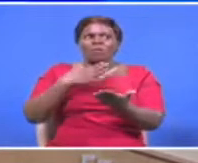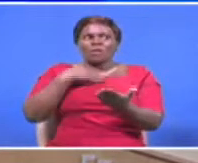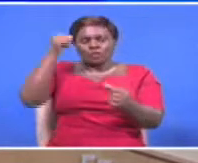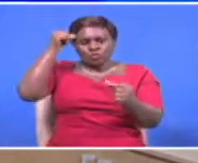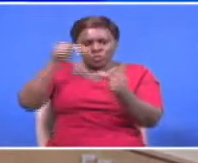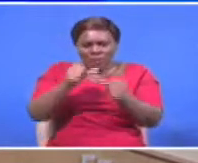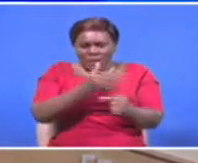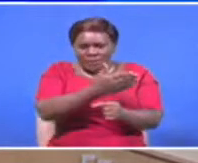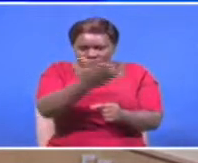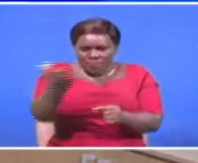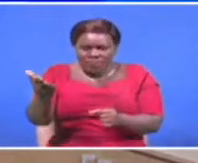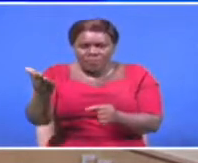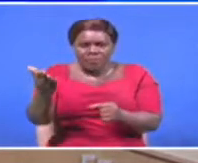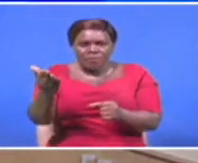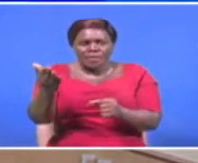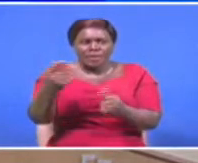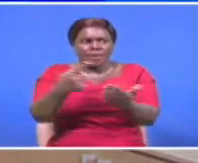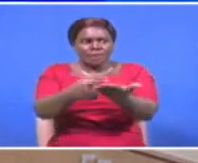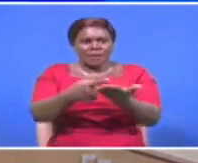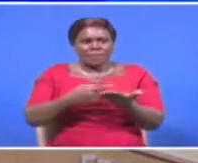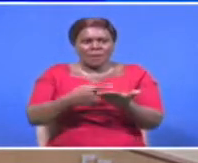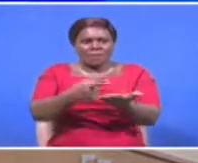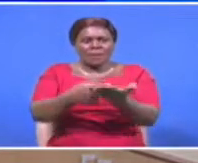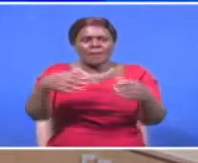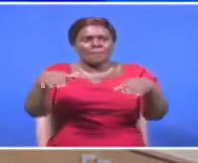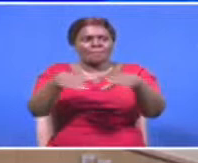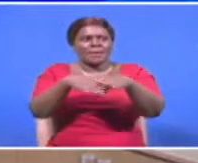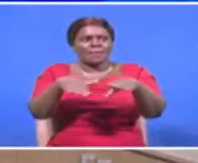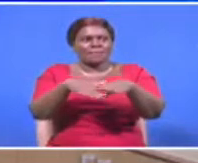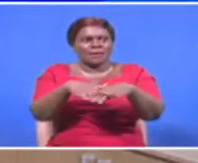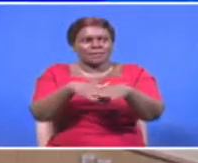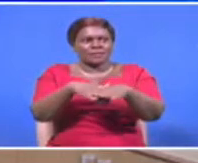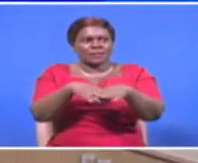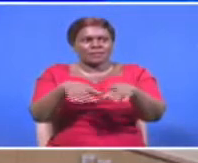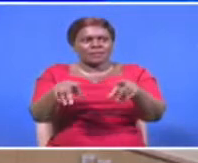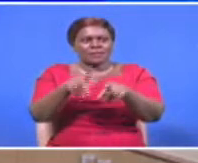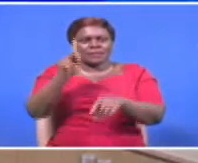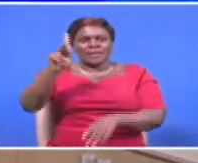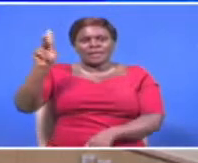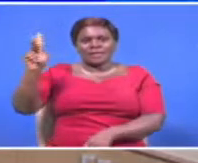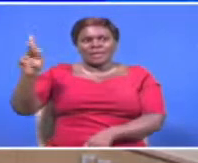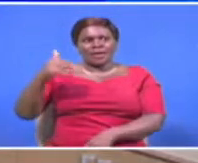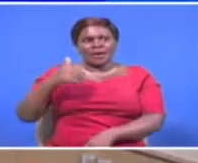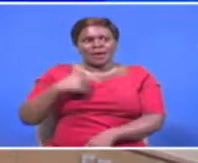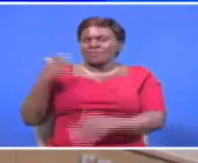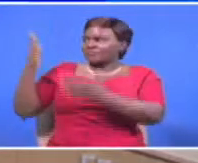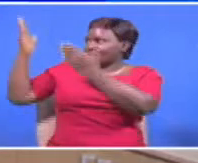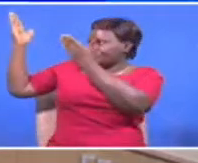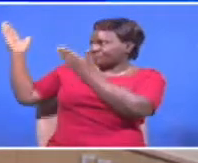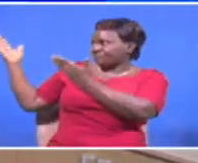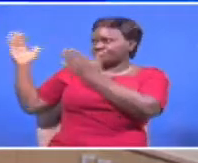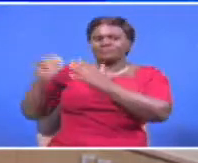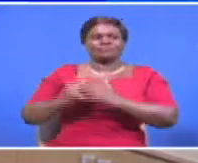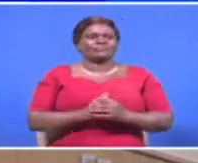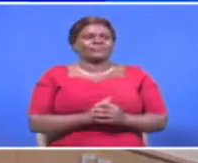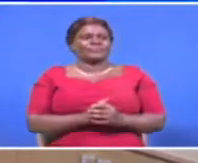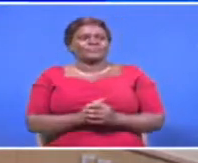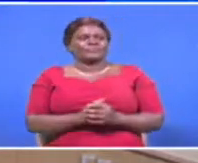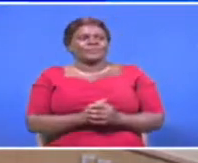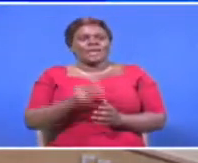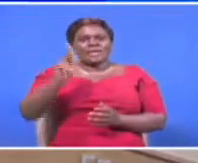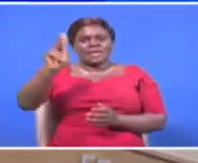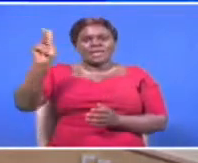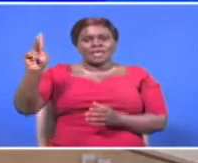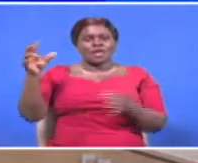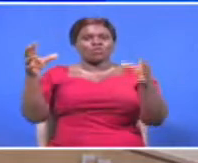remind you a little bit of the by bipartisan members and to begin with kenya kwanza had kakamega senator boni haluale haluale